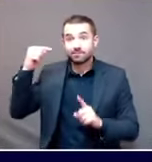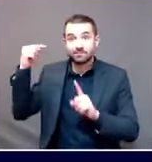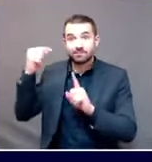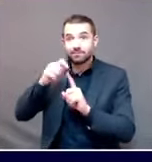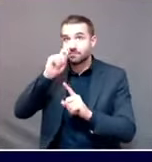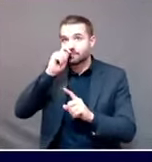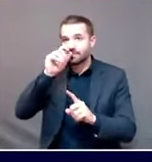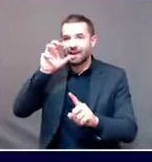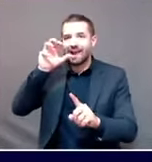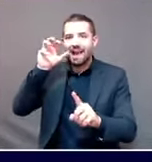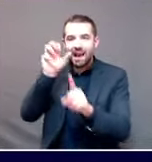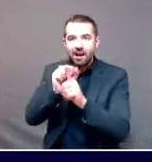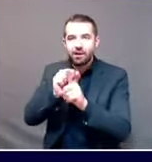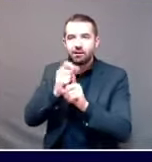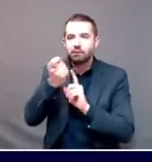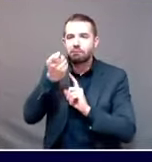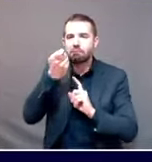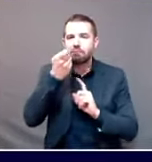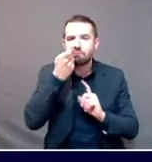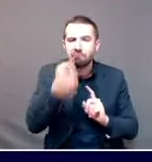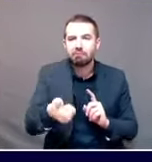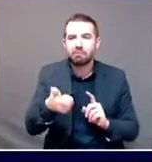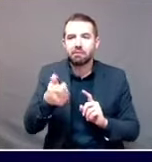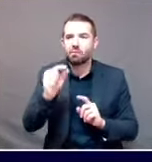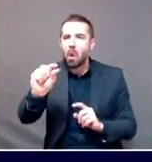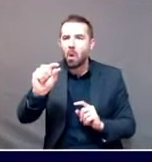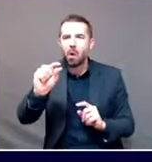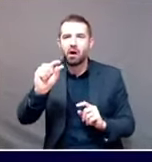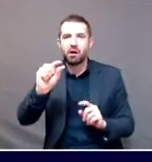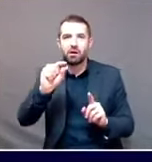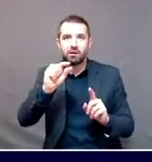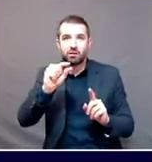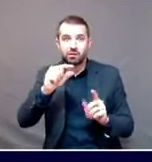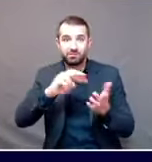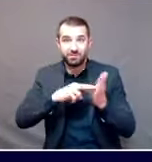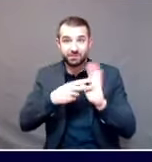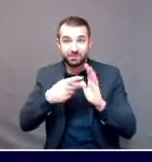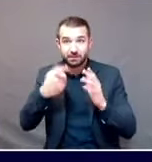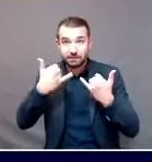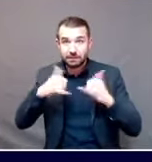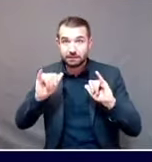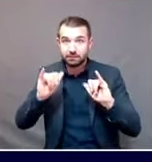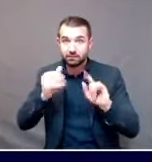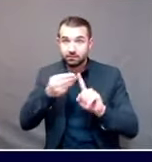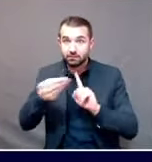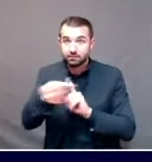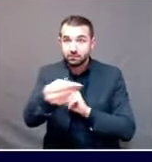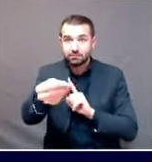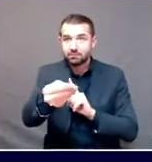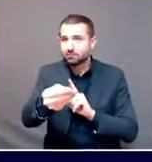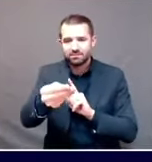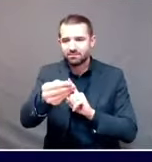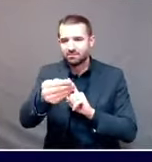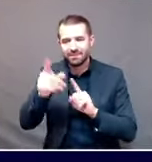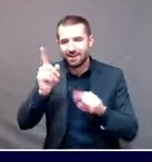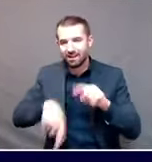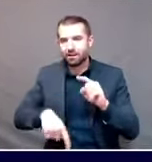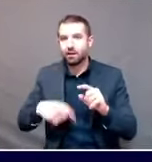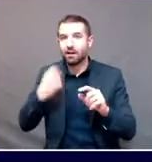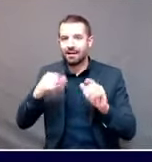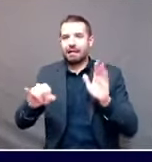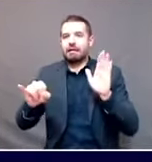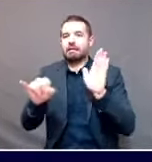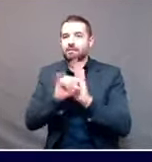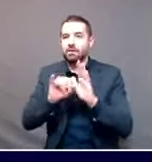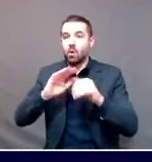somebody's body, but not actually to suggest that they are actually capable of infecting it, infecting anybody. So it doesn't really